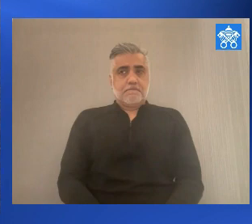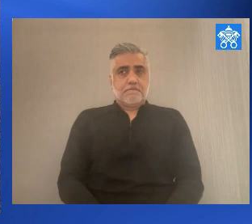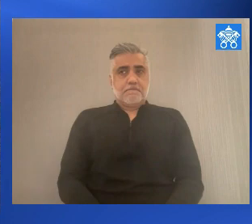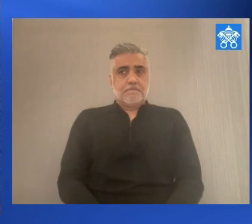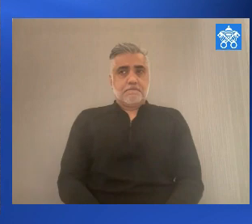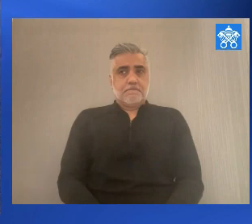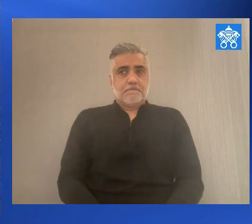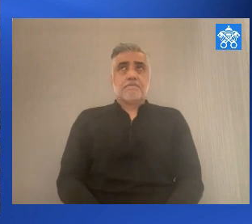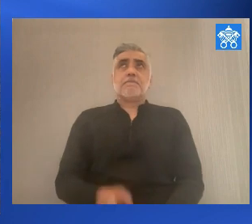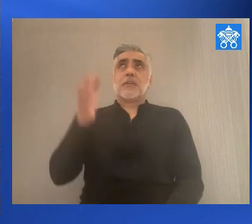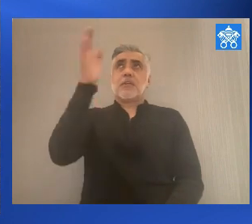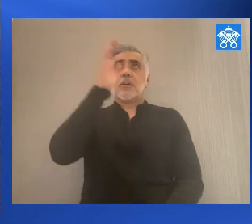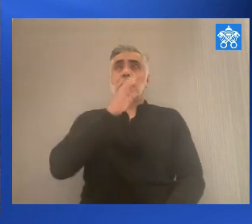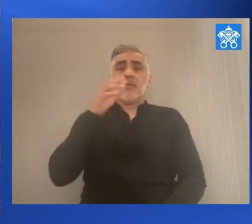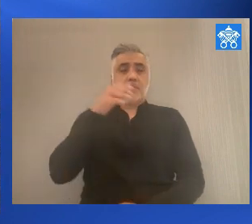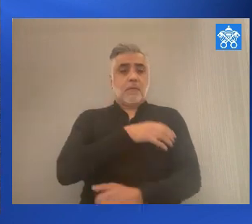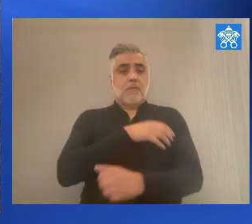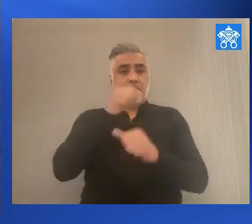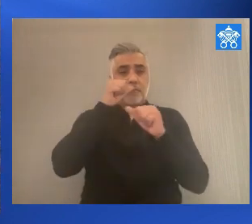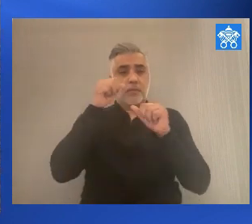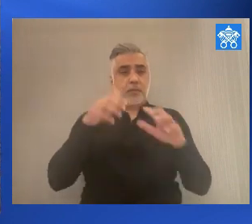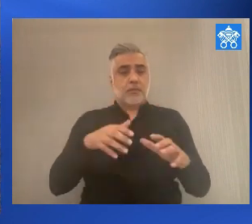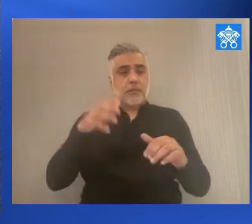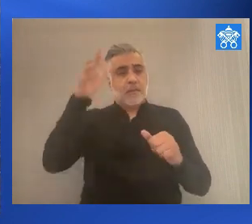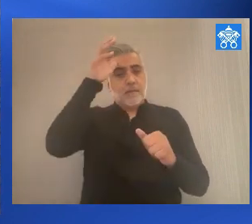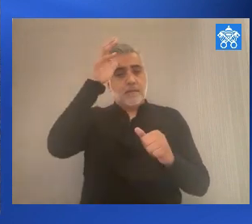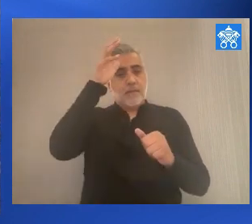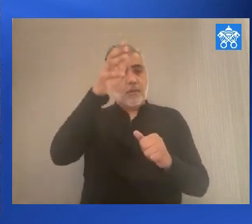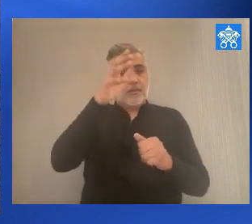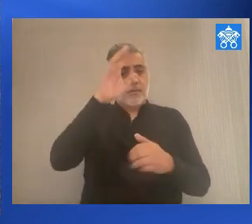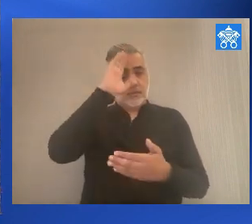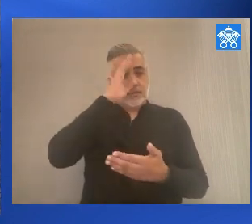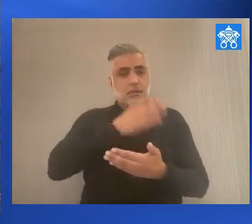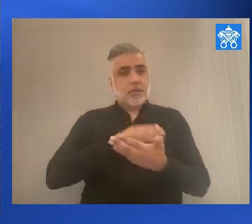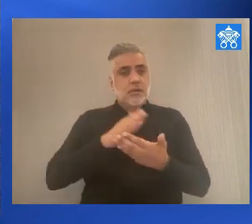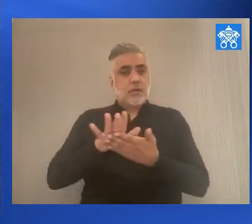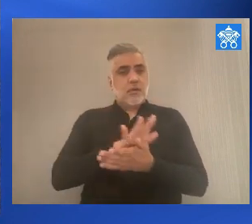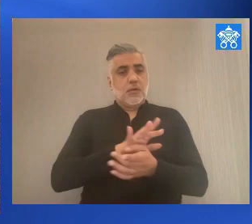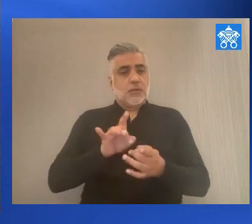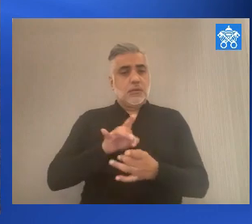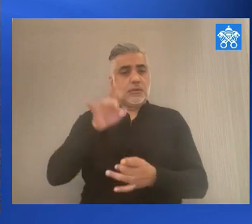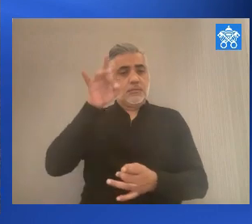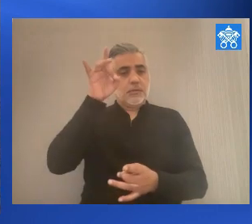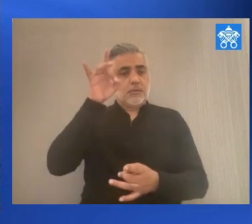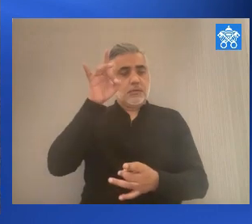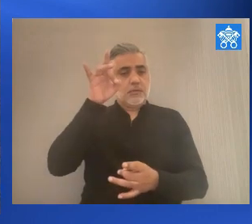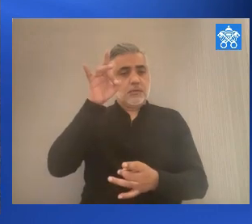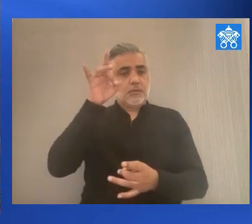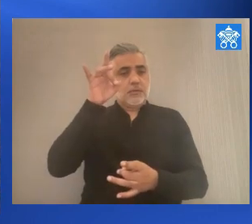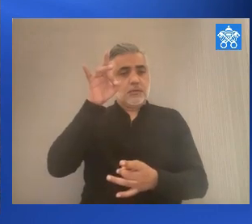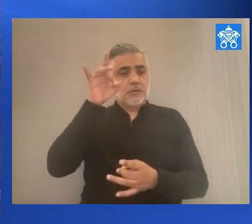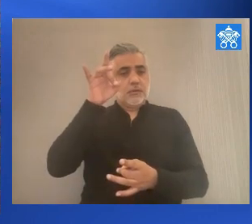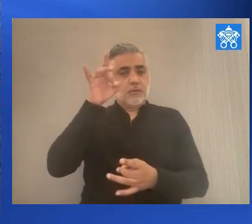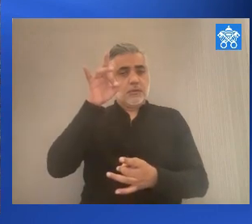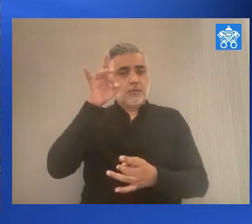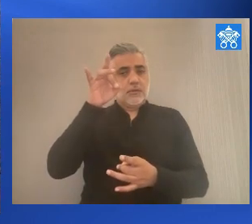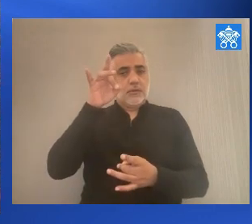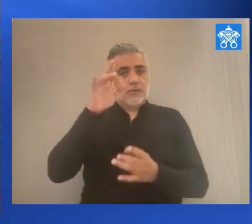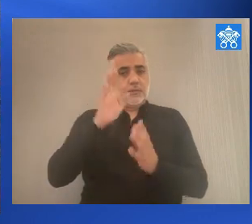Benedicat Vos, omnipote Deus. Mater, et Figlius, et Spiritus Sanctus. Amen.